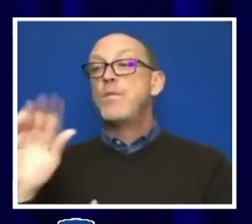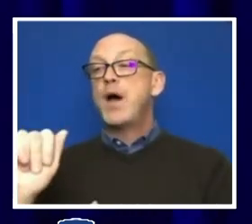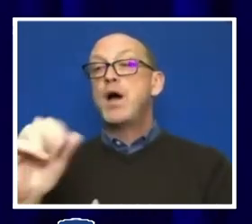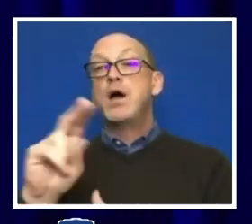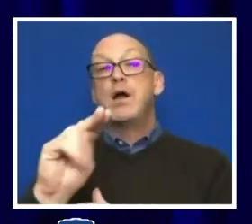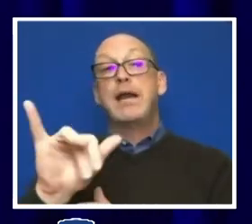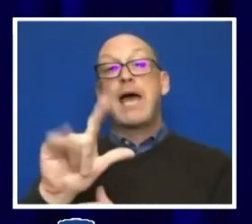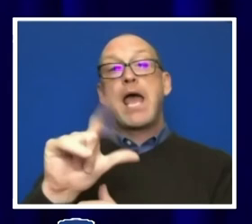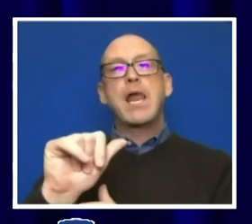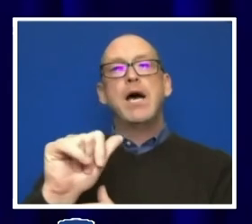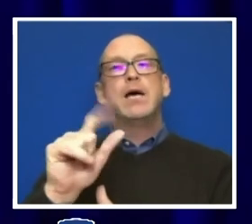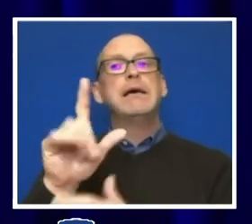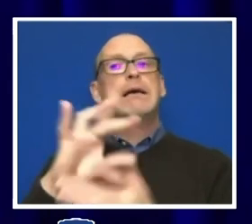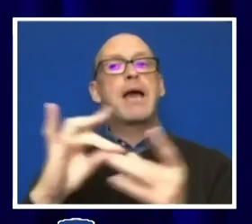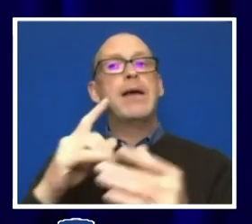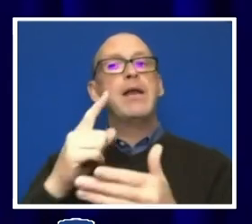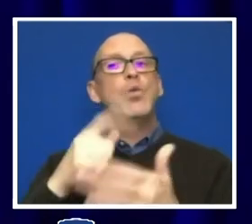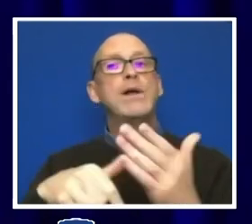what are the next steps?